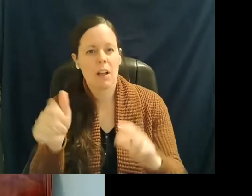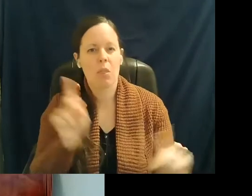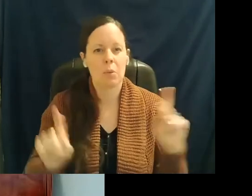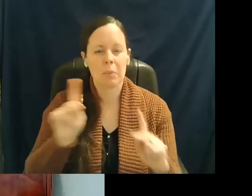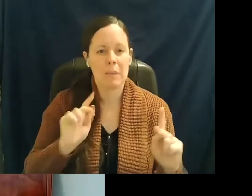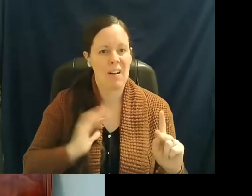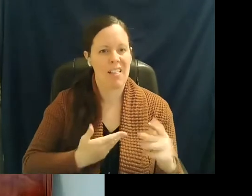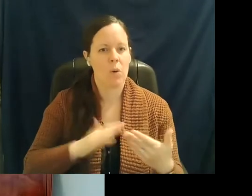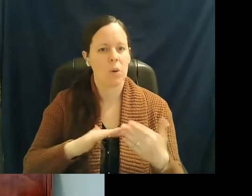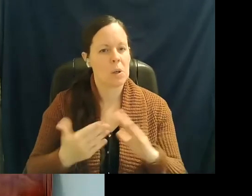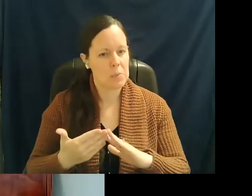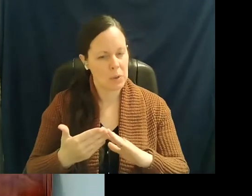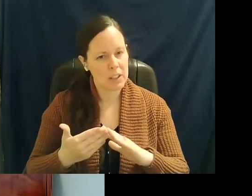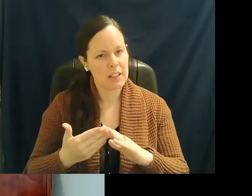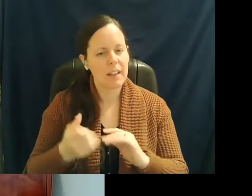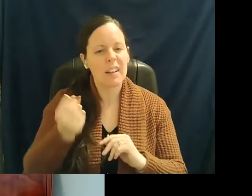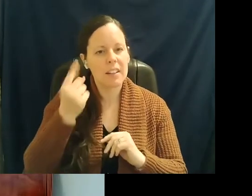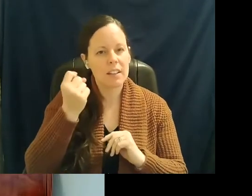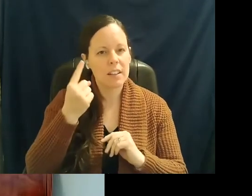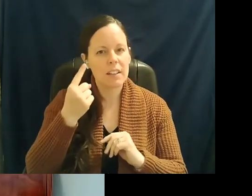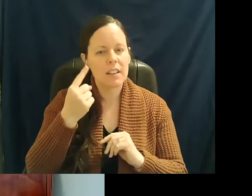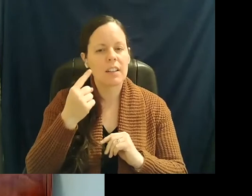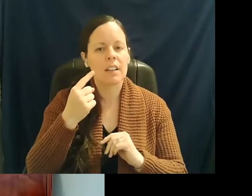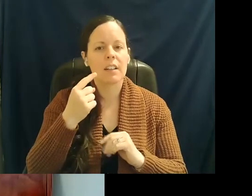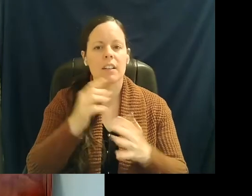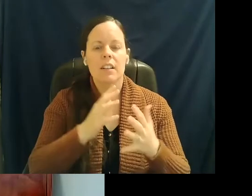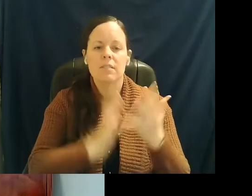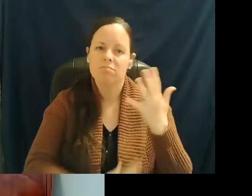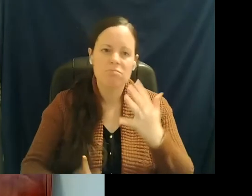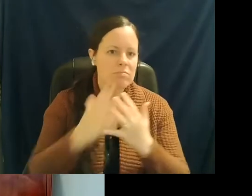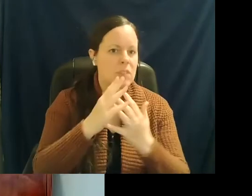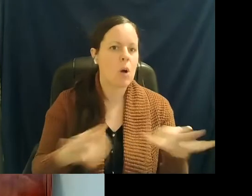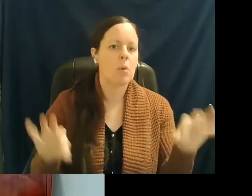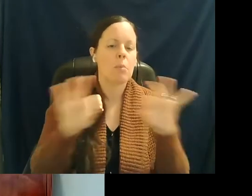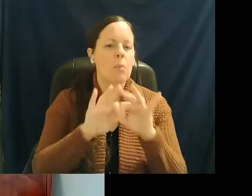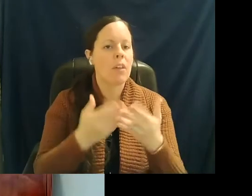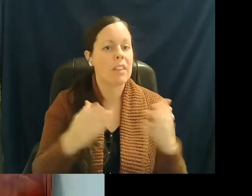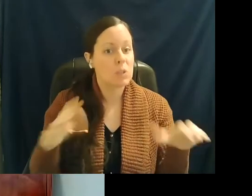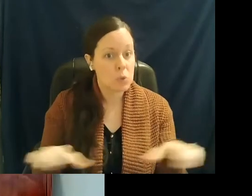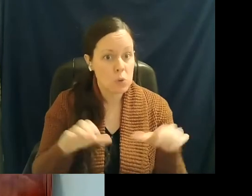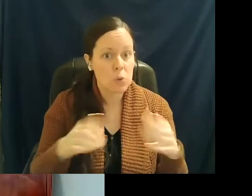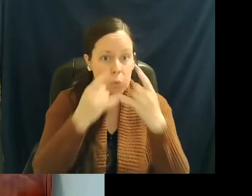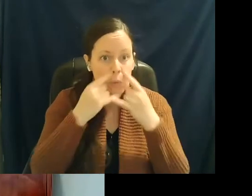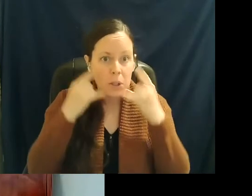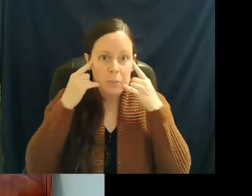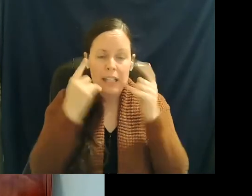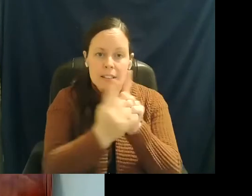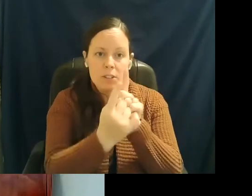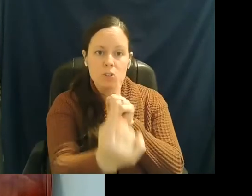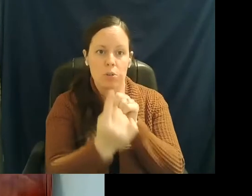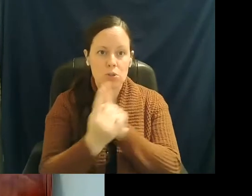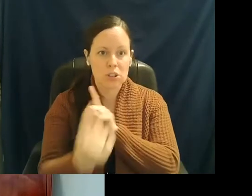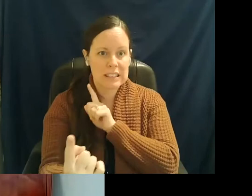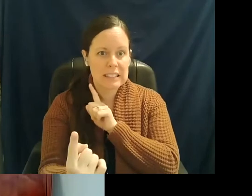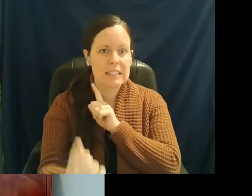our community, and to understand that the most important thing you can do is wear your mask. Distance, avoid